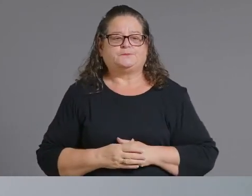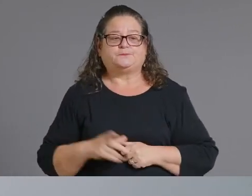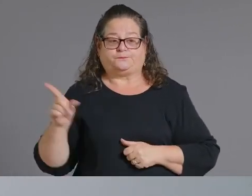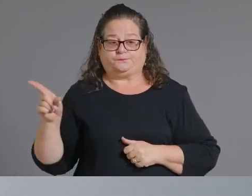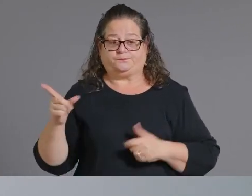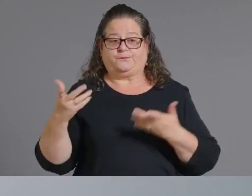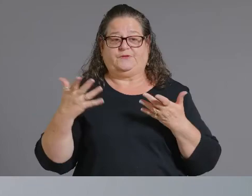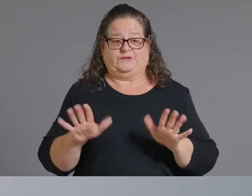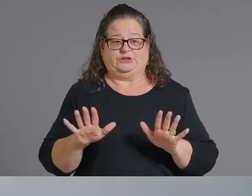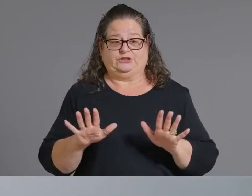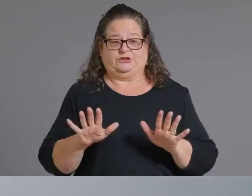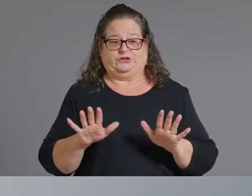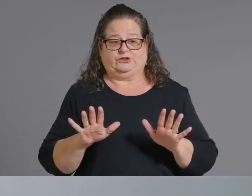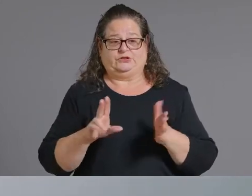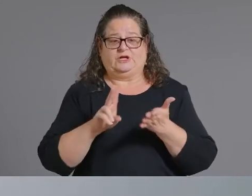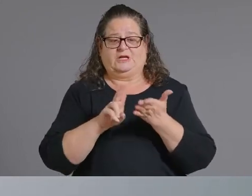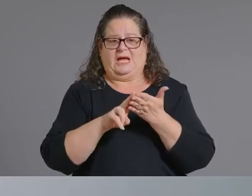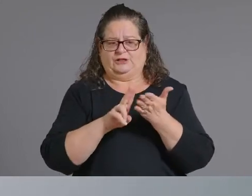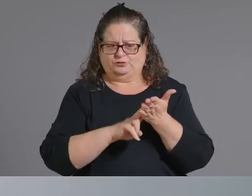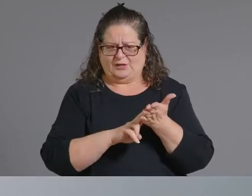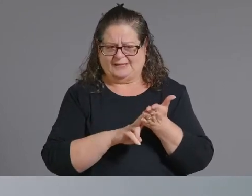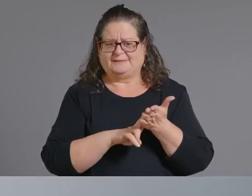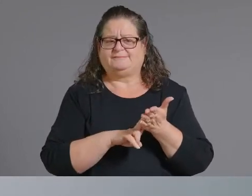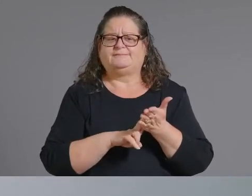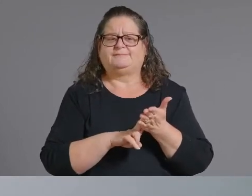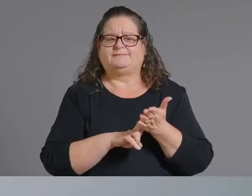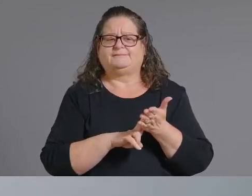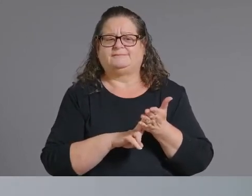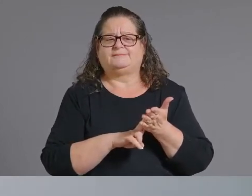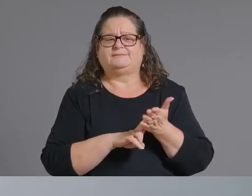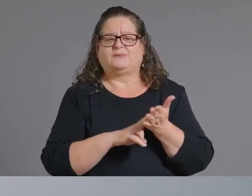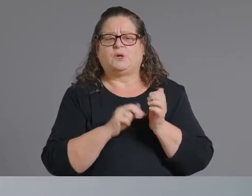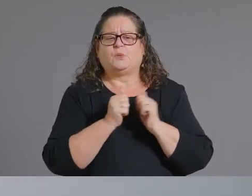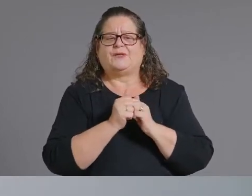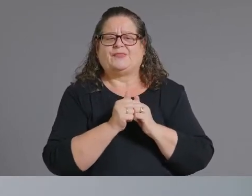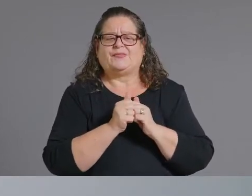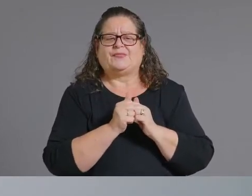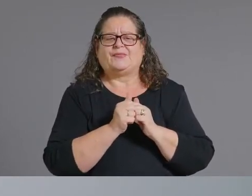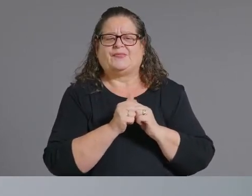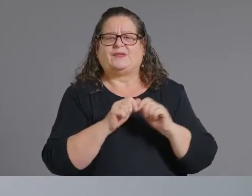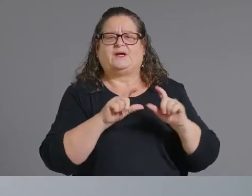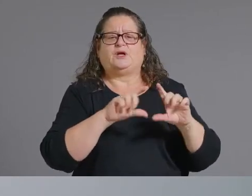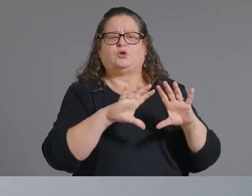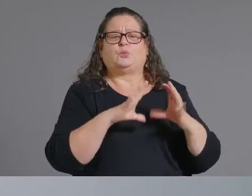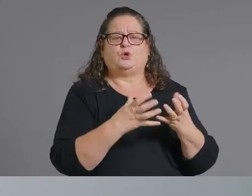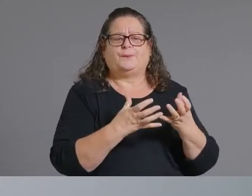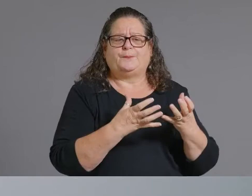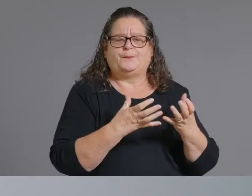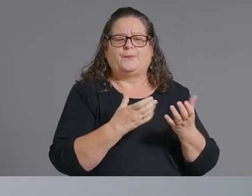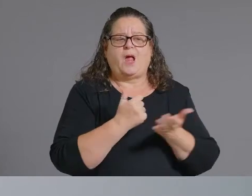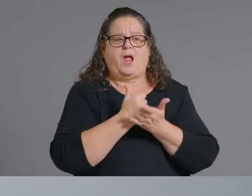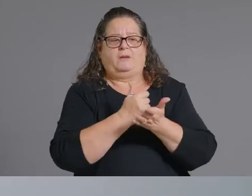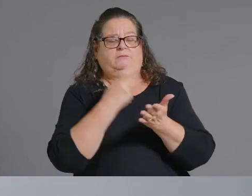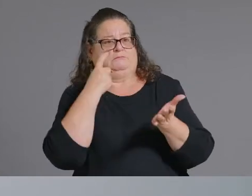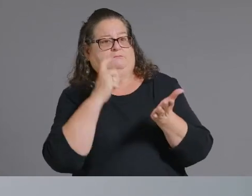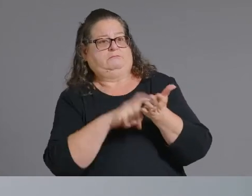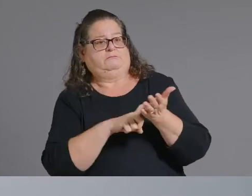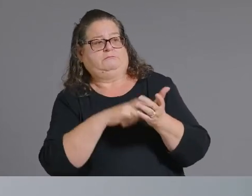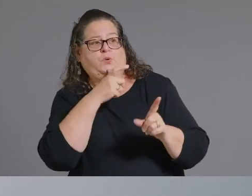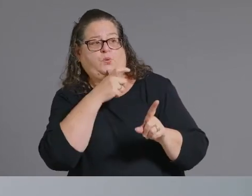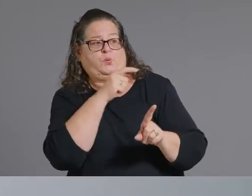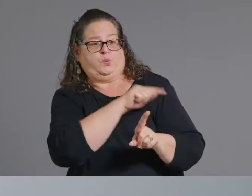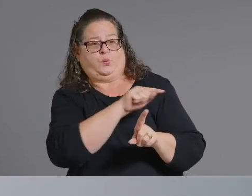these um groups to help identify who you want to vaccinate i mean is is there any particular group like